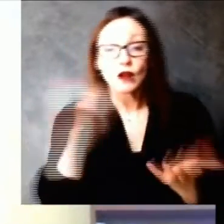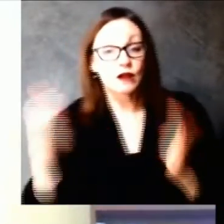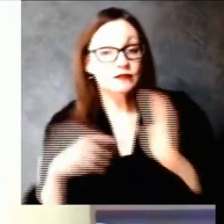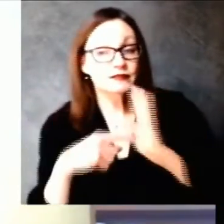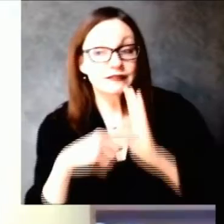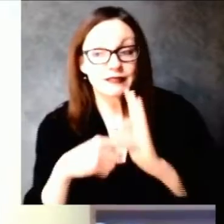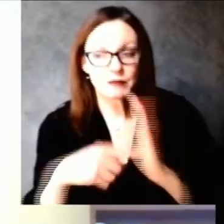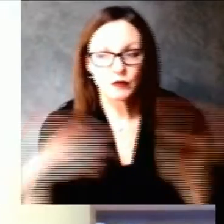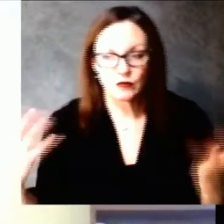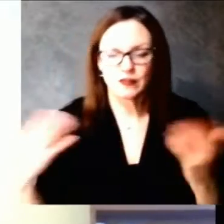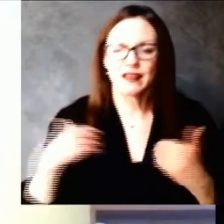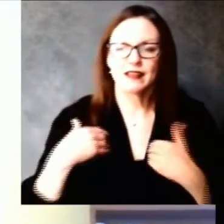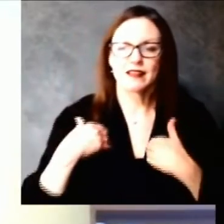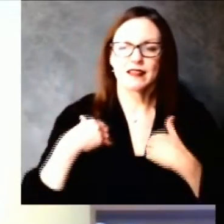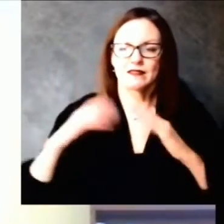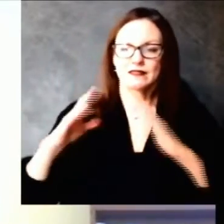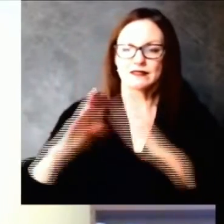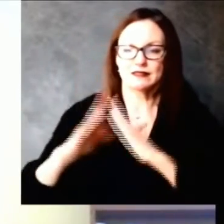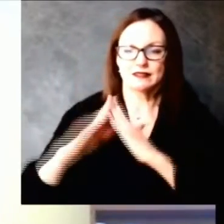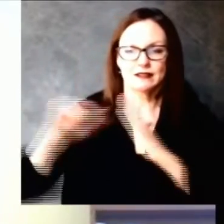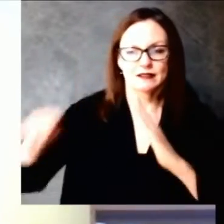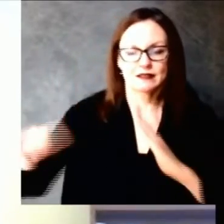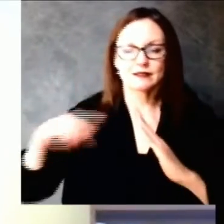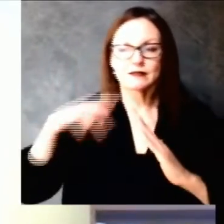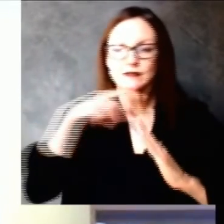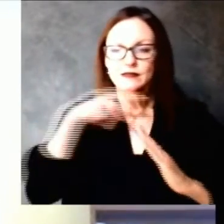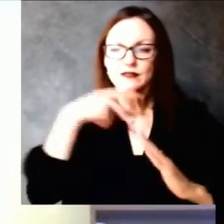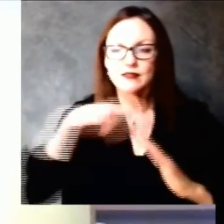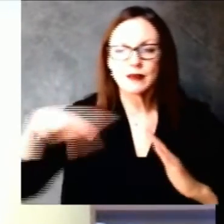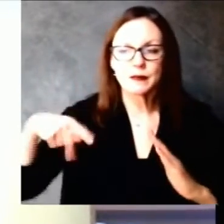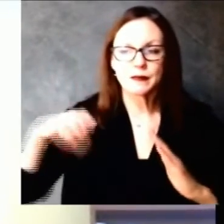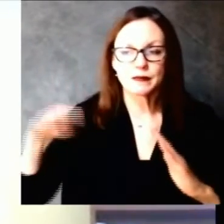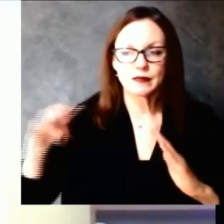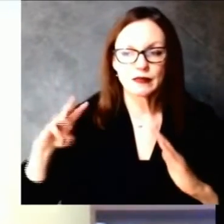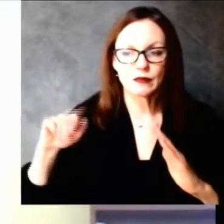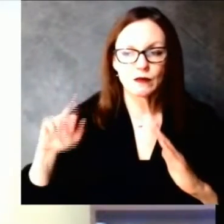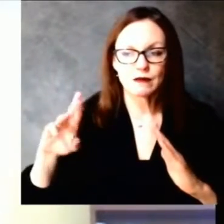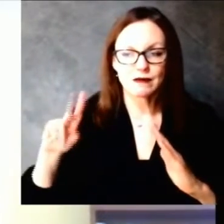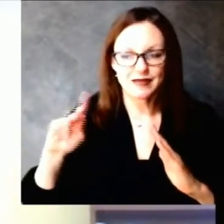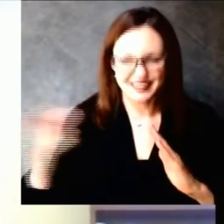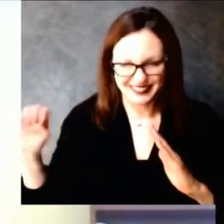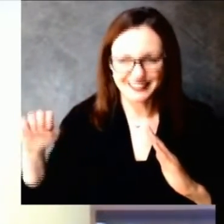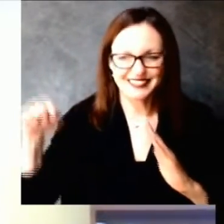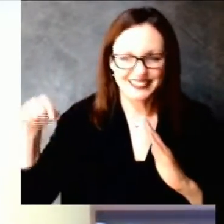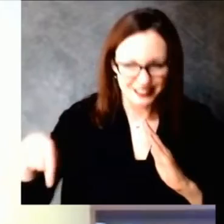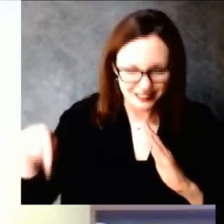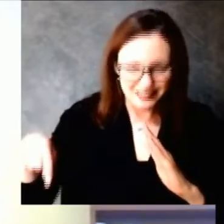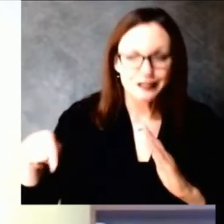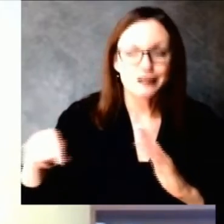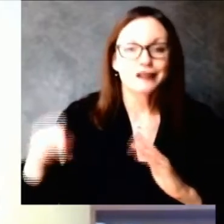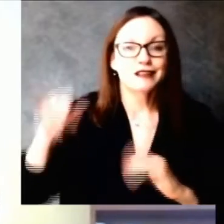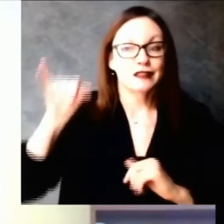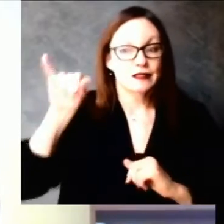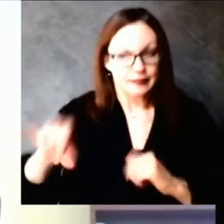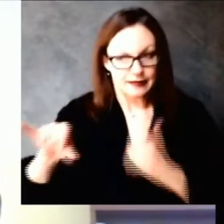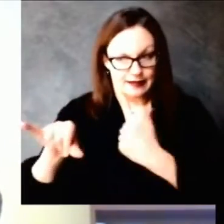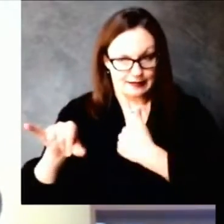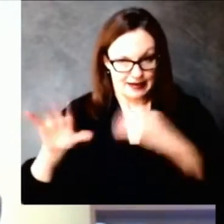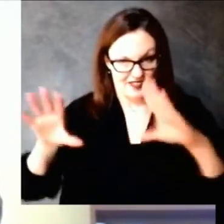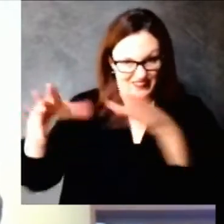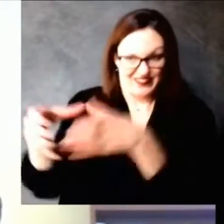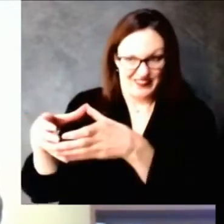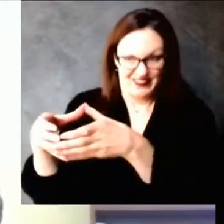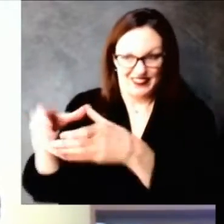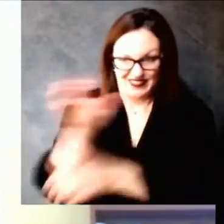we are interested in how we can get vaccine to them we did fill a few requests this week of